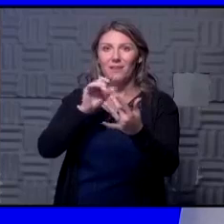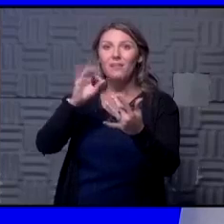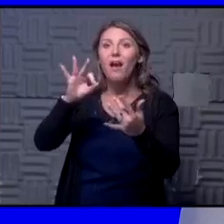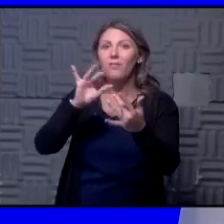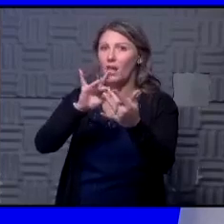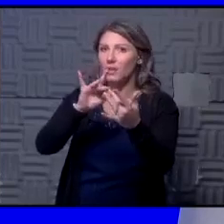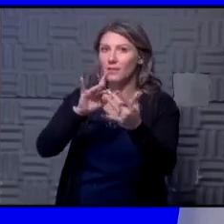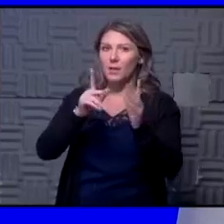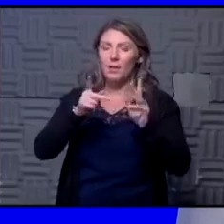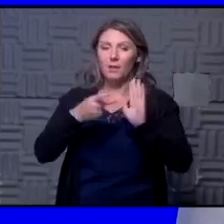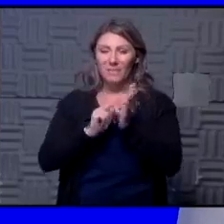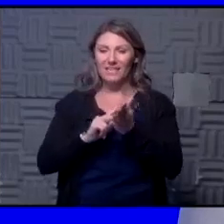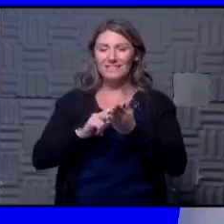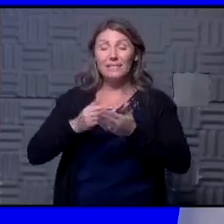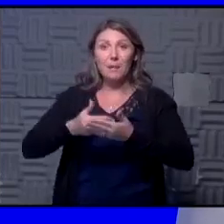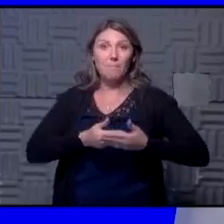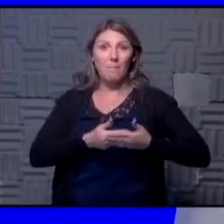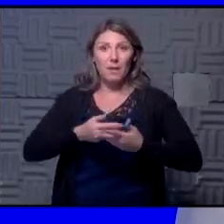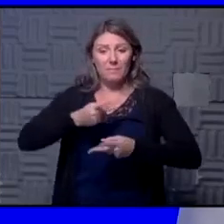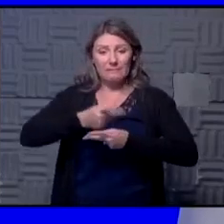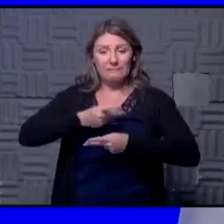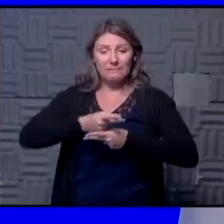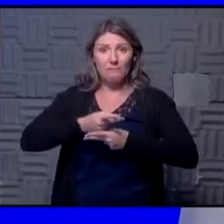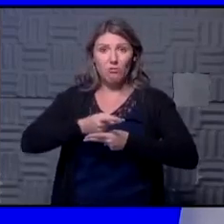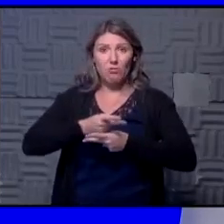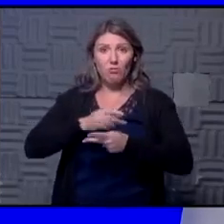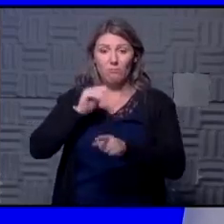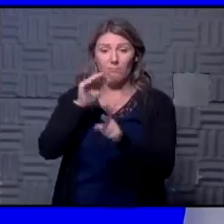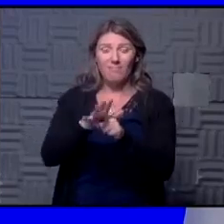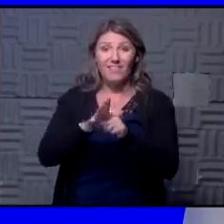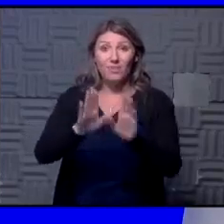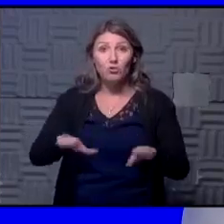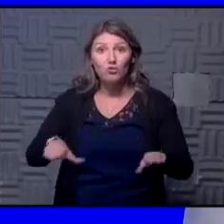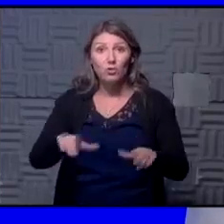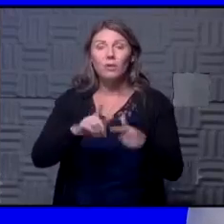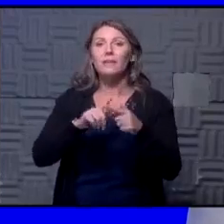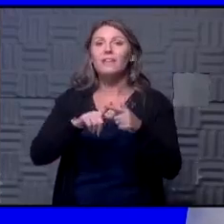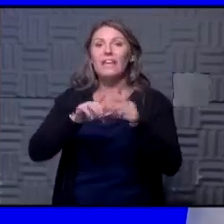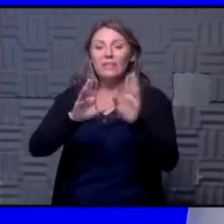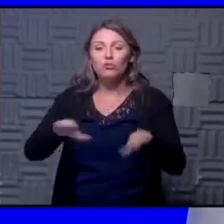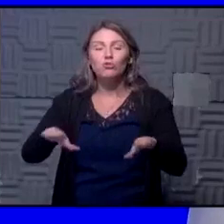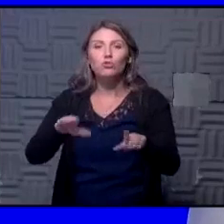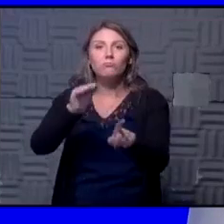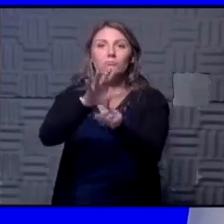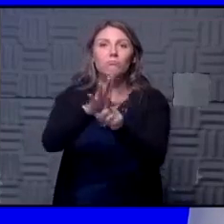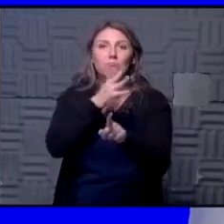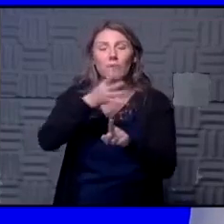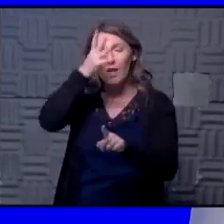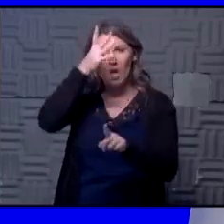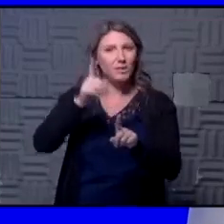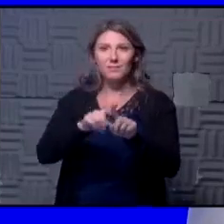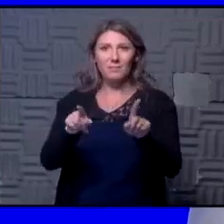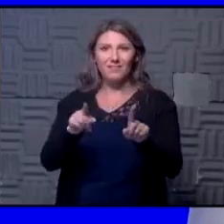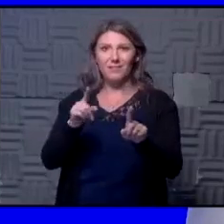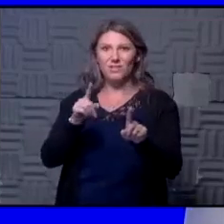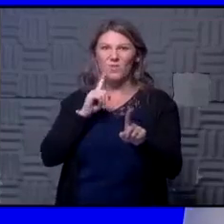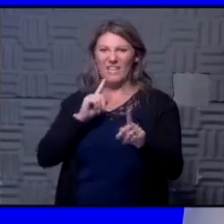and the contact in this case would be the child the actual case would be the babysitter so typically we have not had